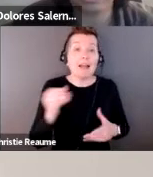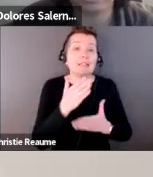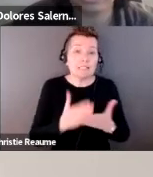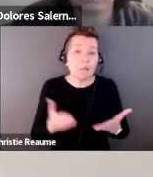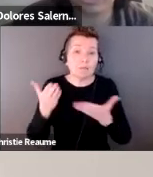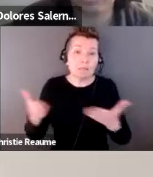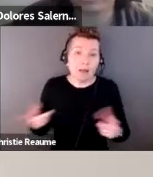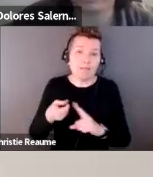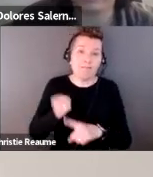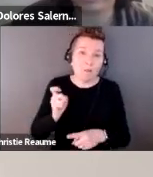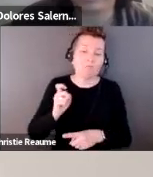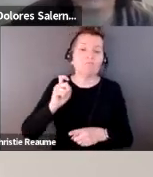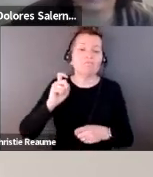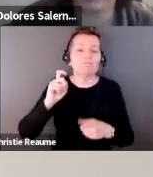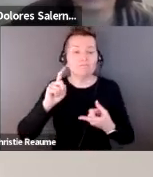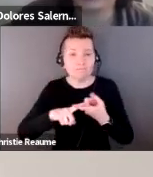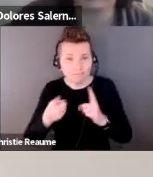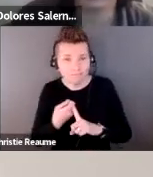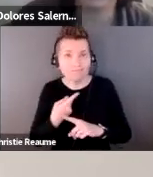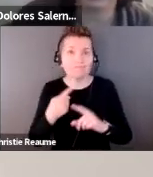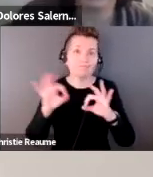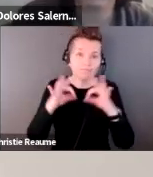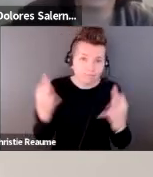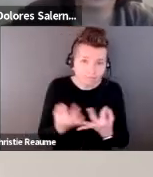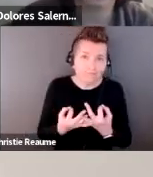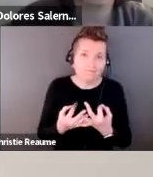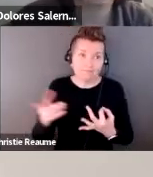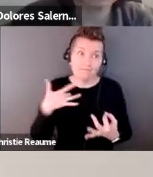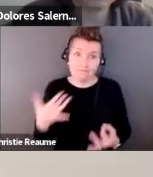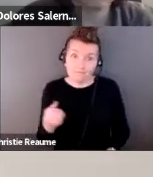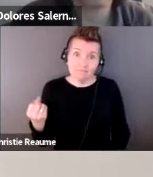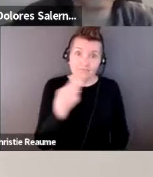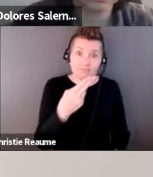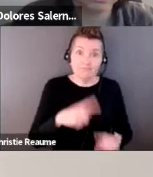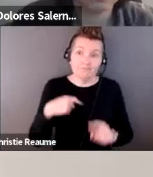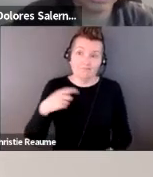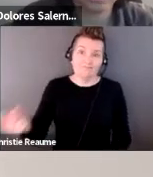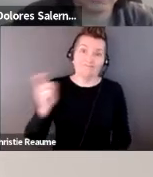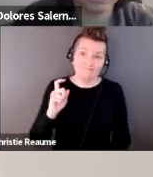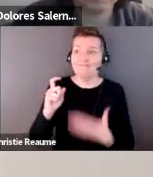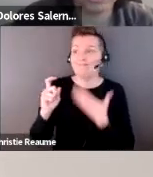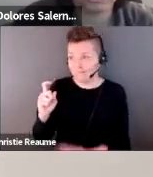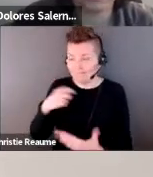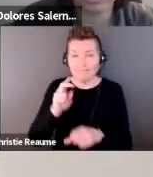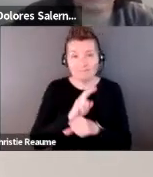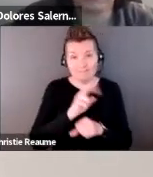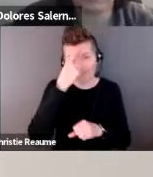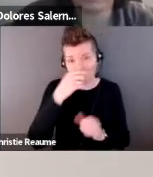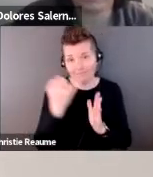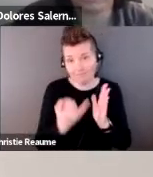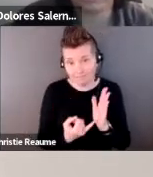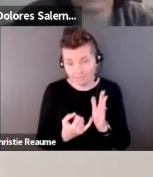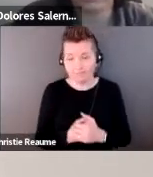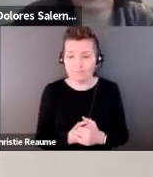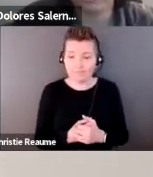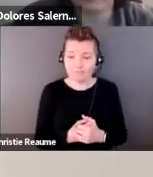family that would otherwise be trash, but I see them instead as gifts. But although I've accumulated all types